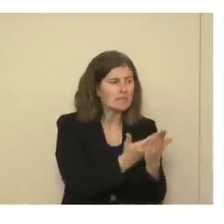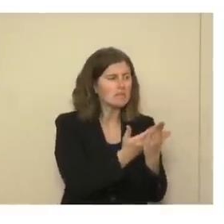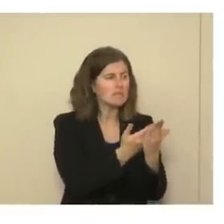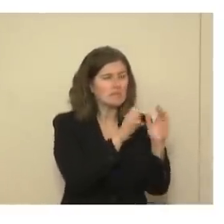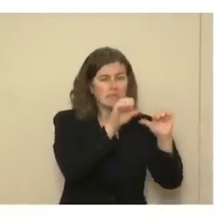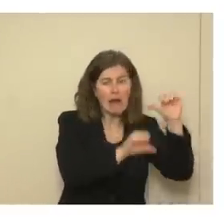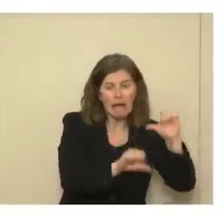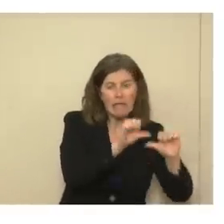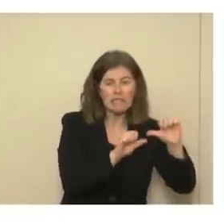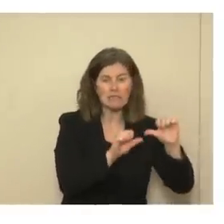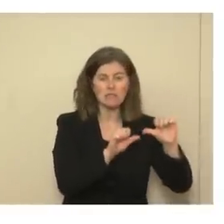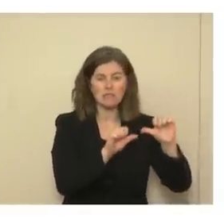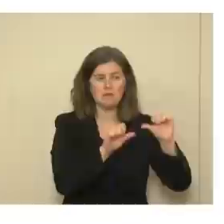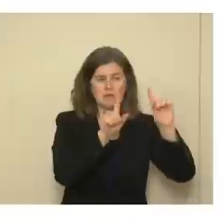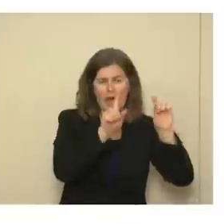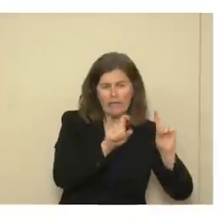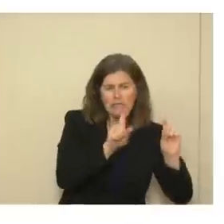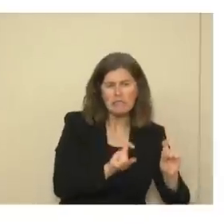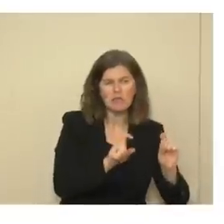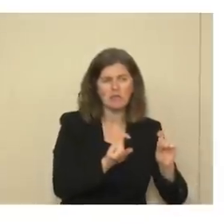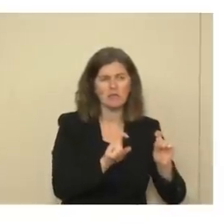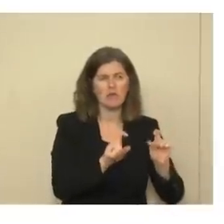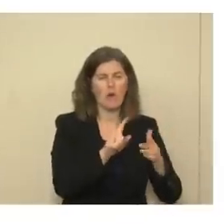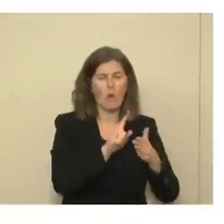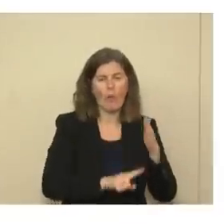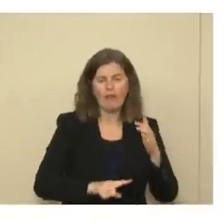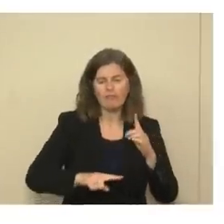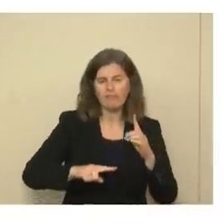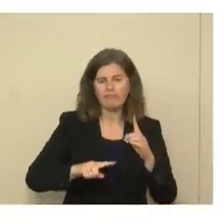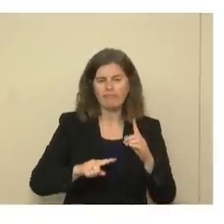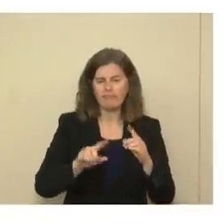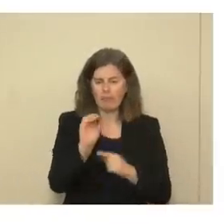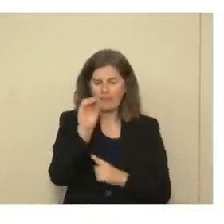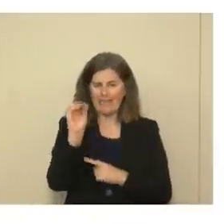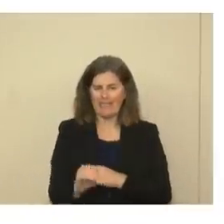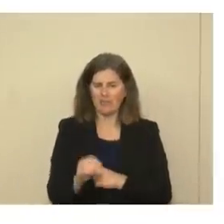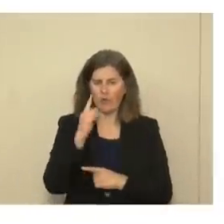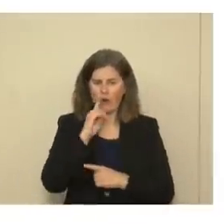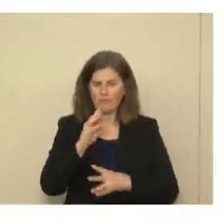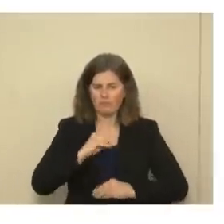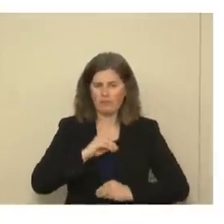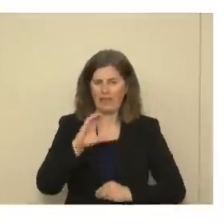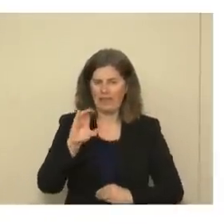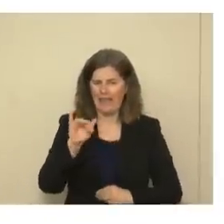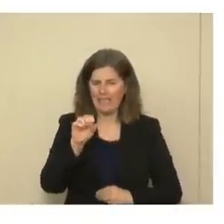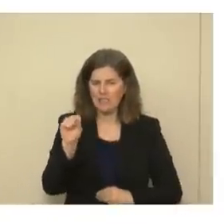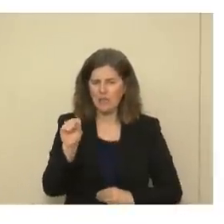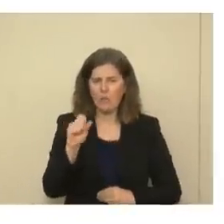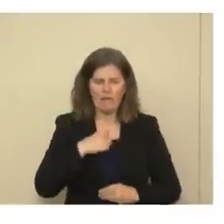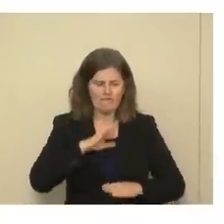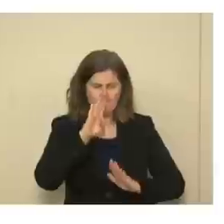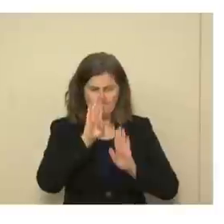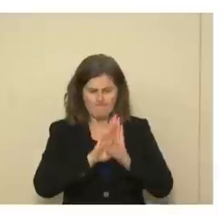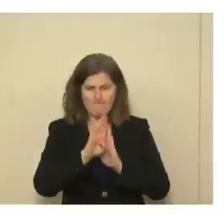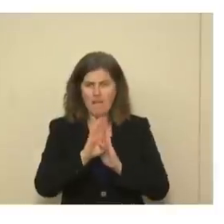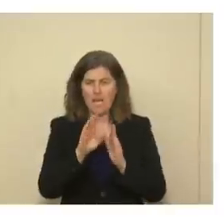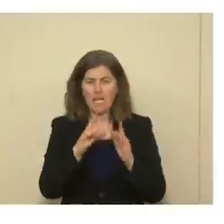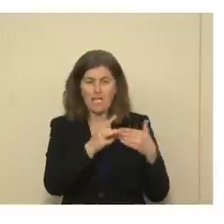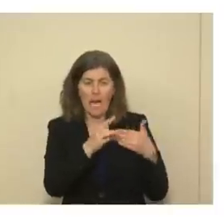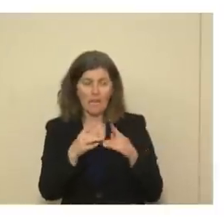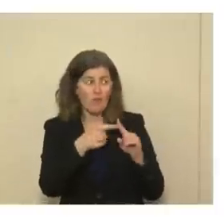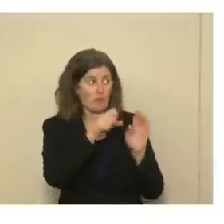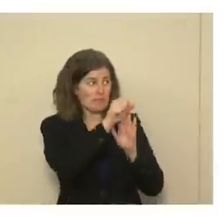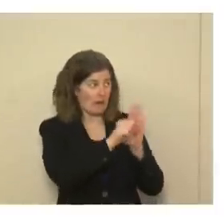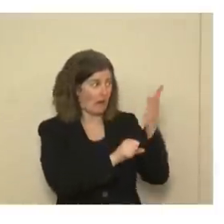the positivity rates, we have come up with some guidance and a strategy from the